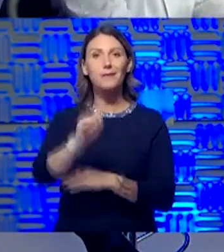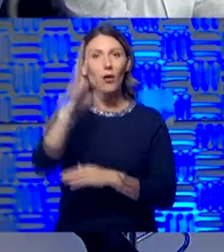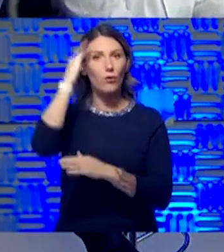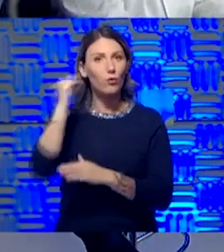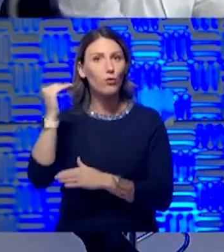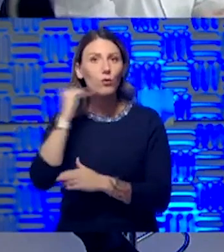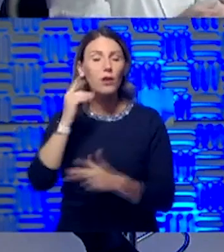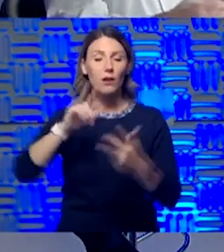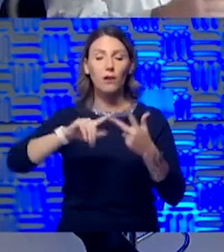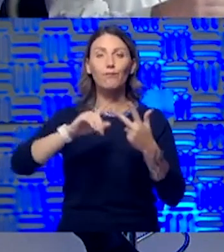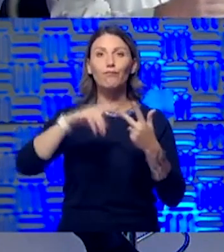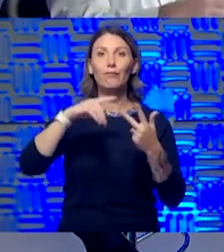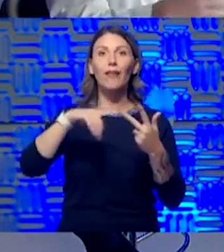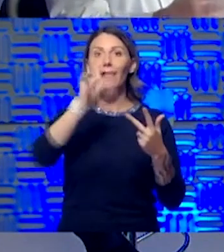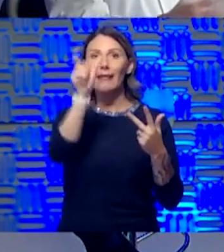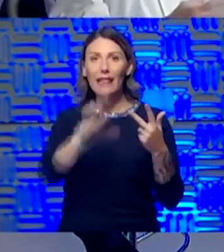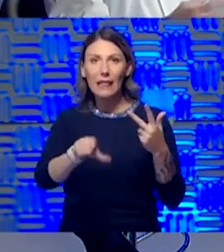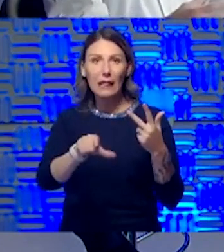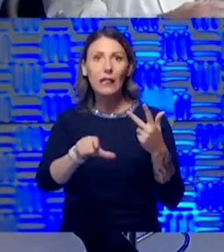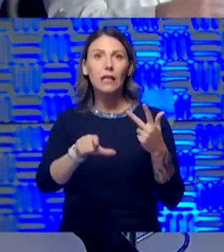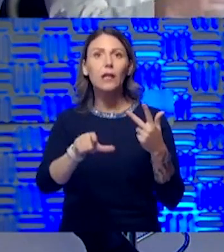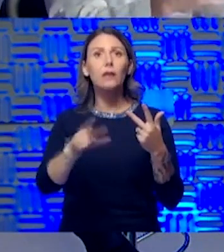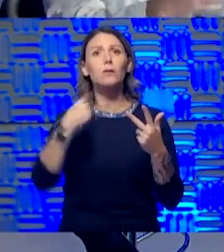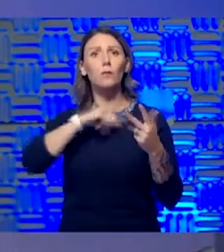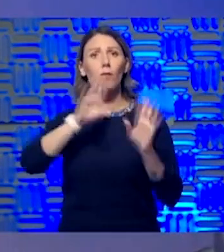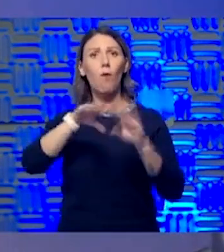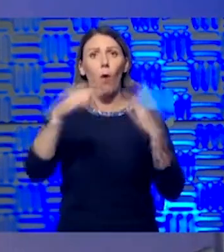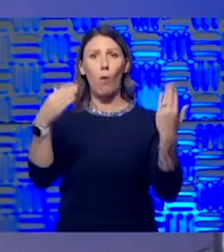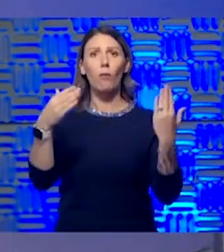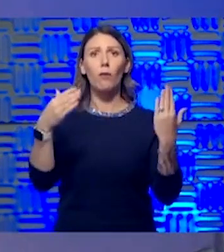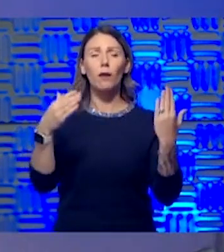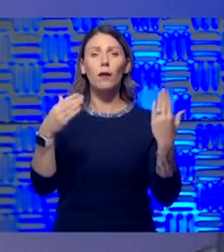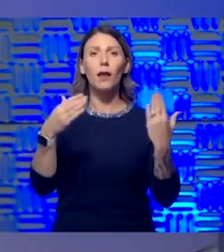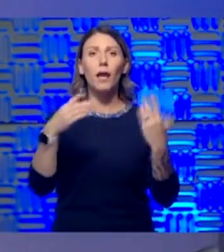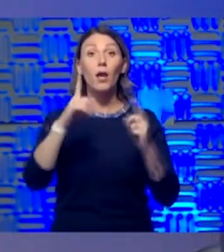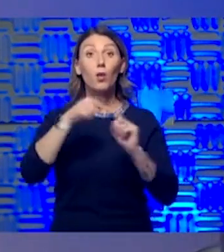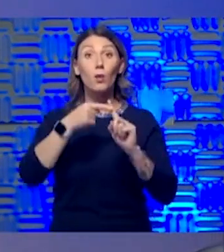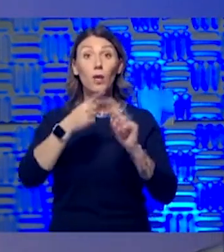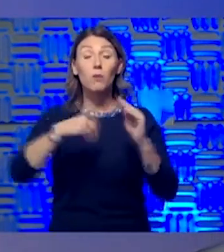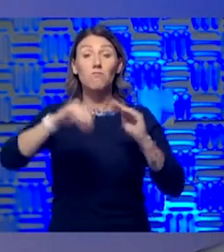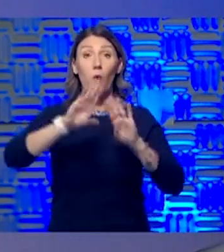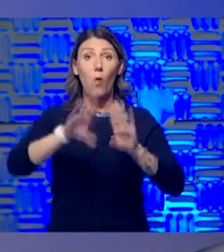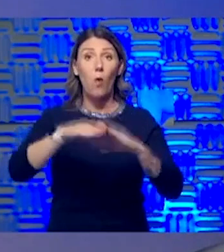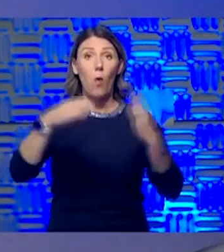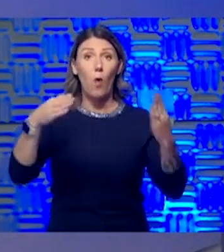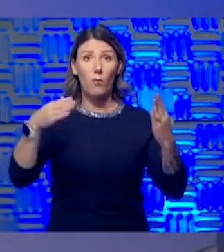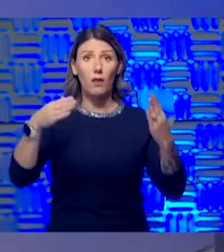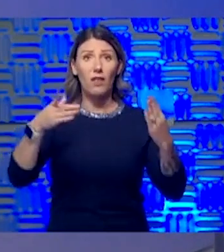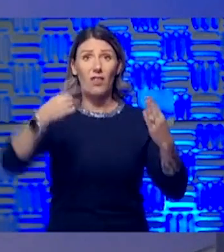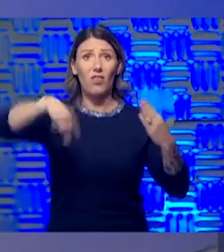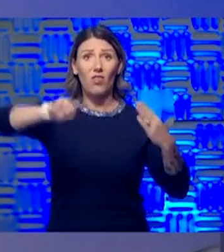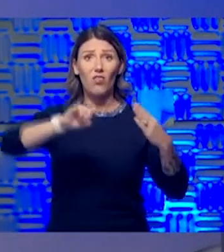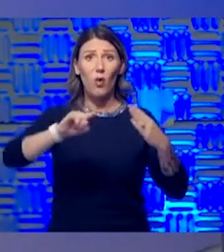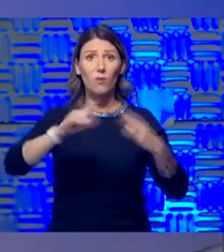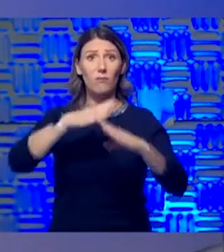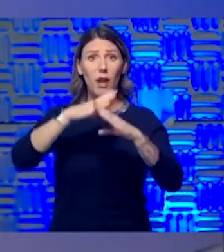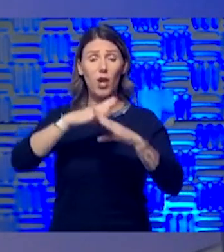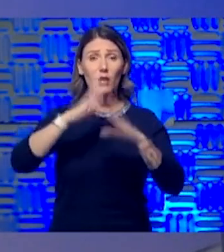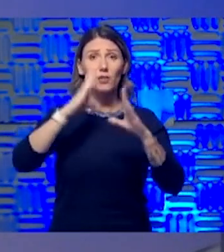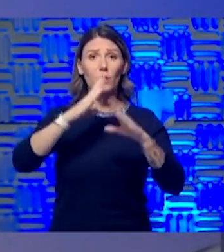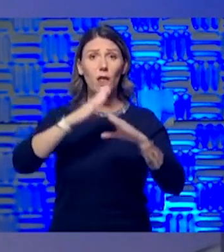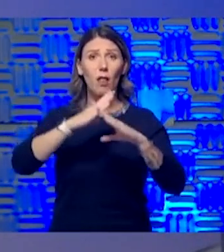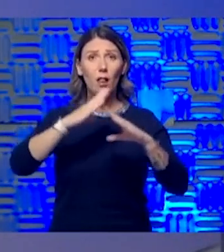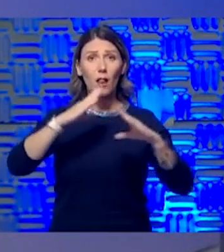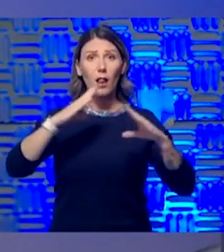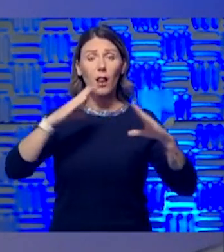Italy, you know, we do have an opening. And as you have a further opening, those bubbles are going to break down. You know, just as soon as they